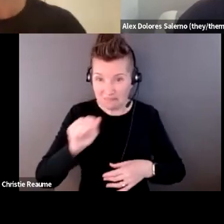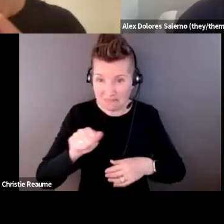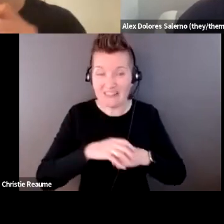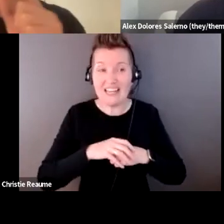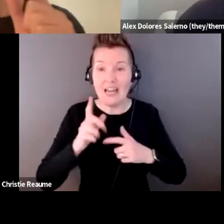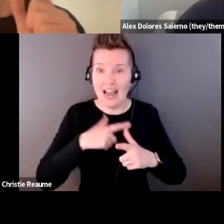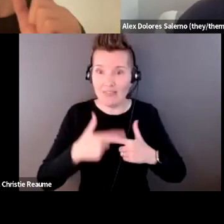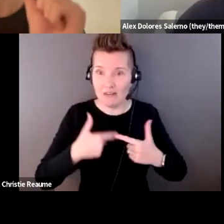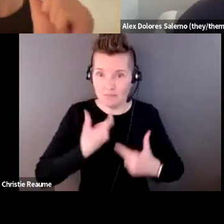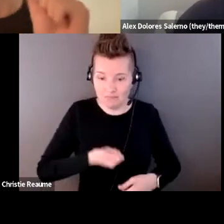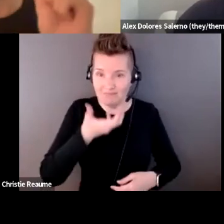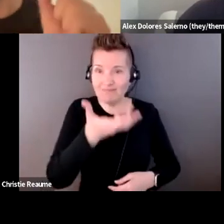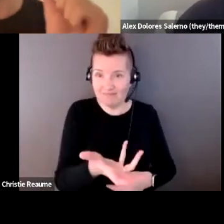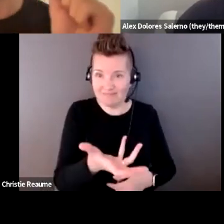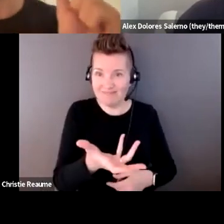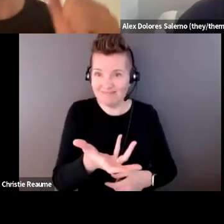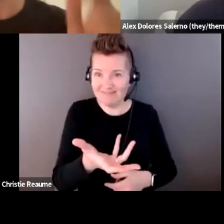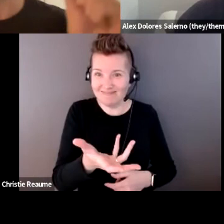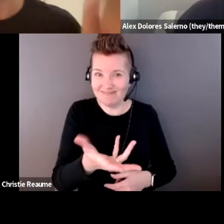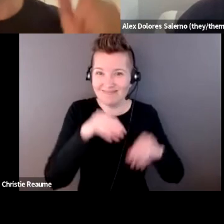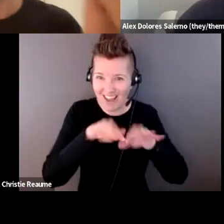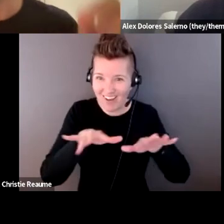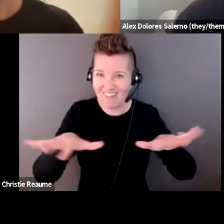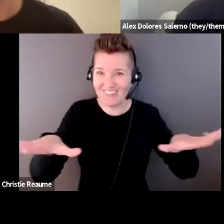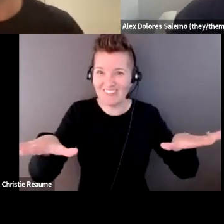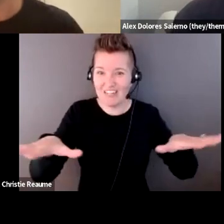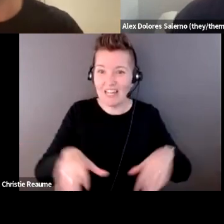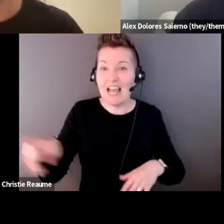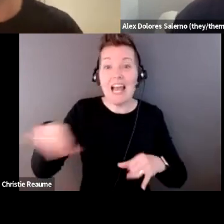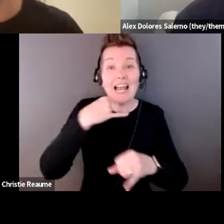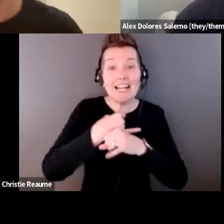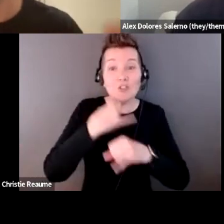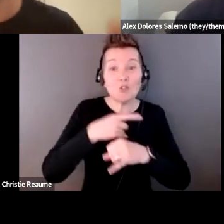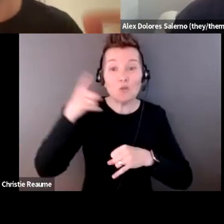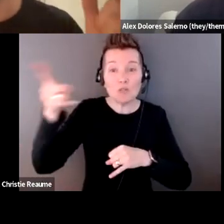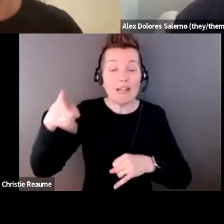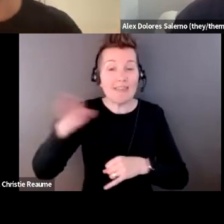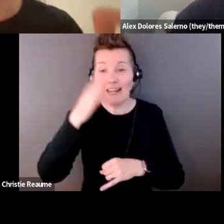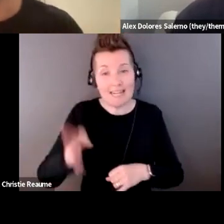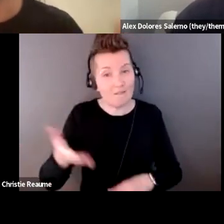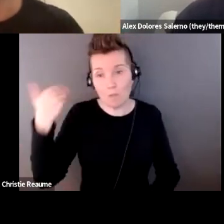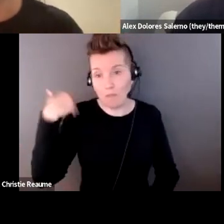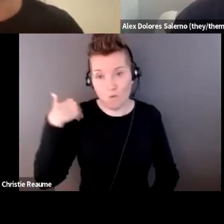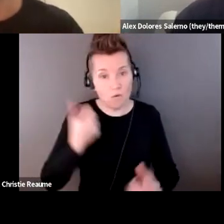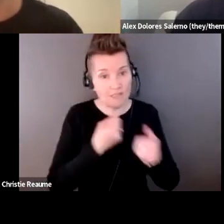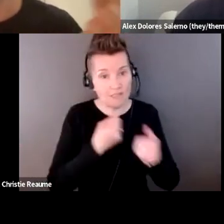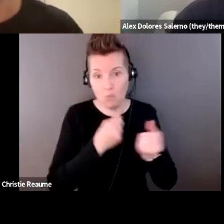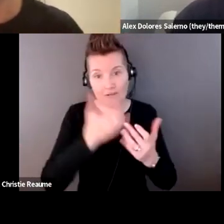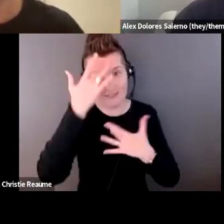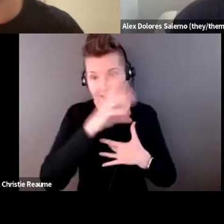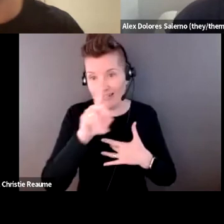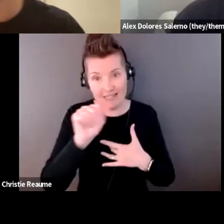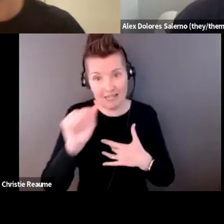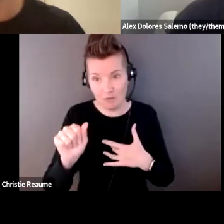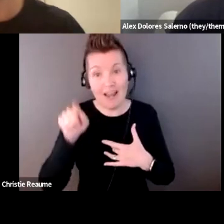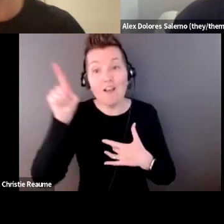institutions are now seeing they've never supported disabled and sick artists before and so there's just a moment in which they're trying to course